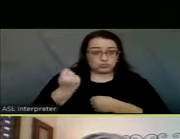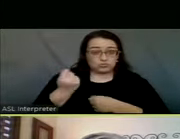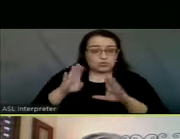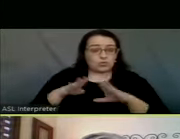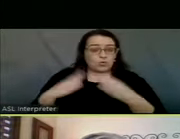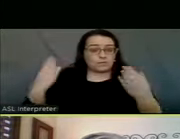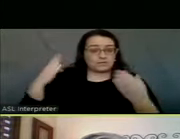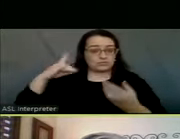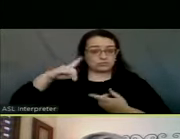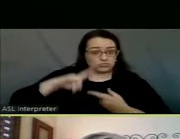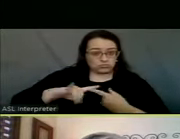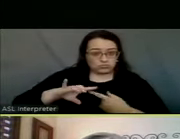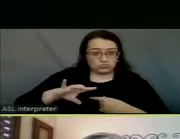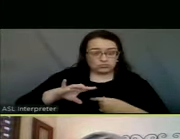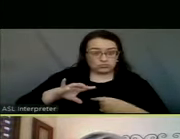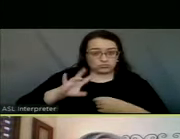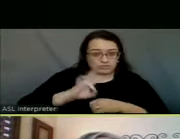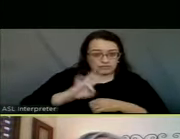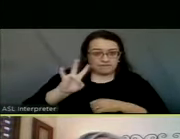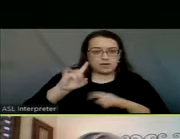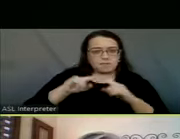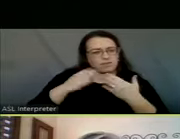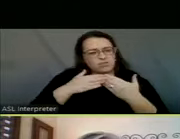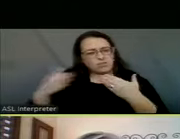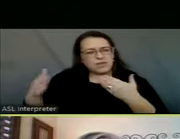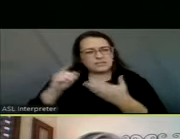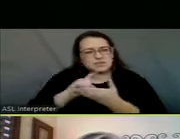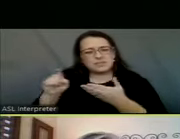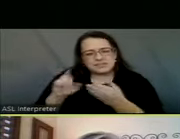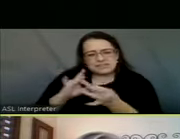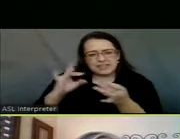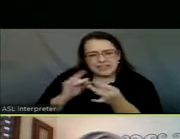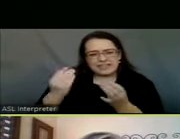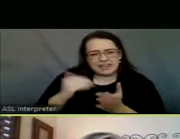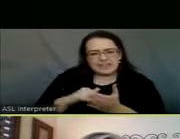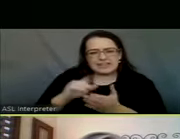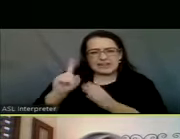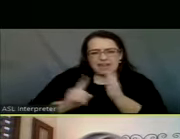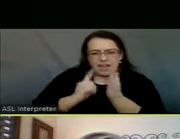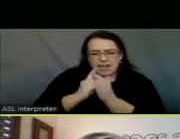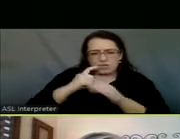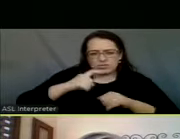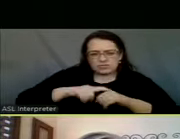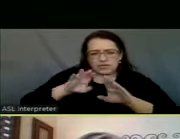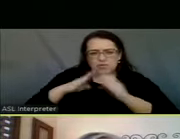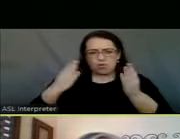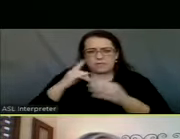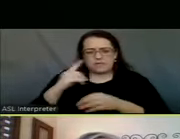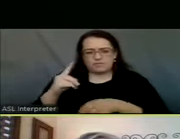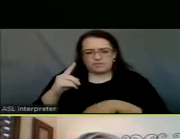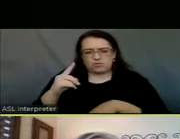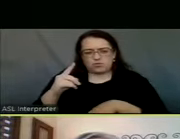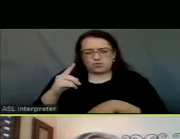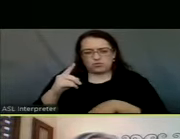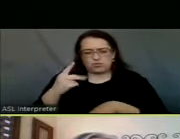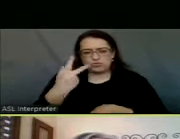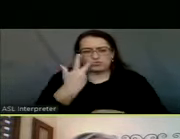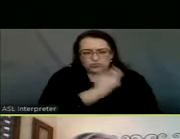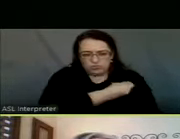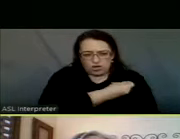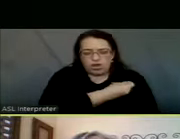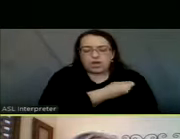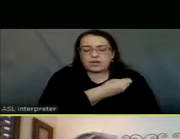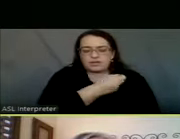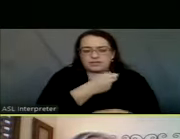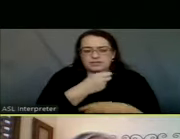And so just for the rest of the week, do you mind restating kind of the hours that the Civic Center is open? And I know